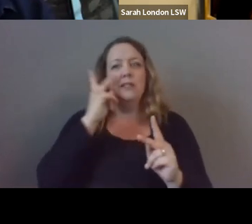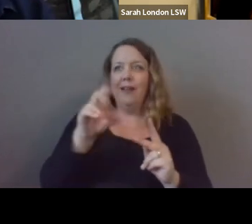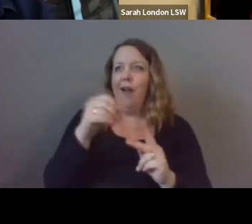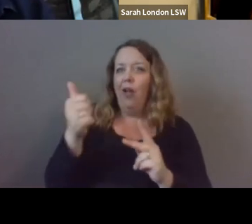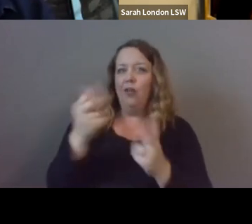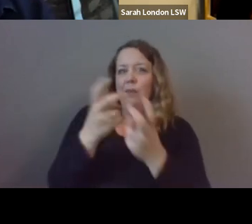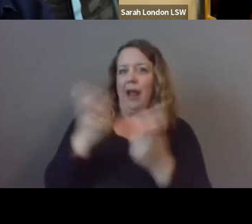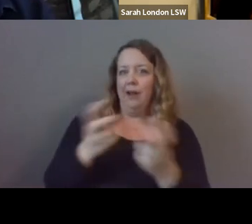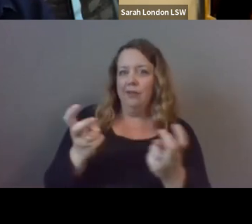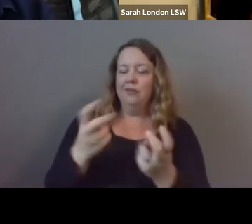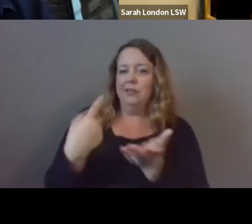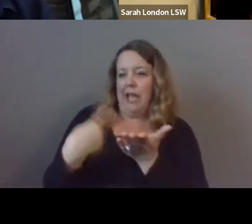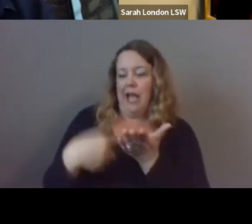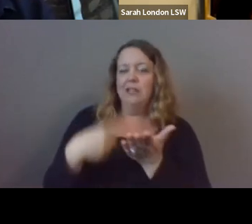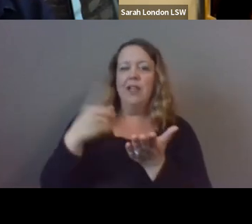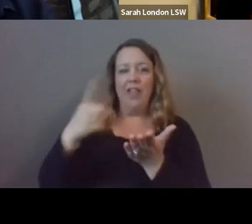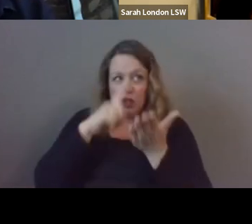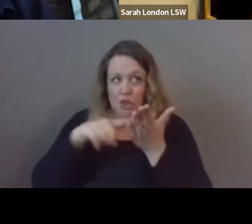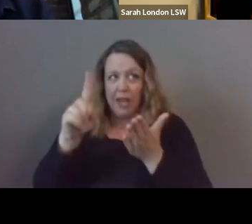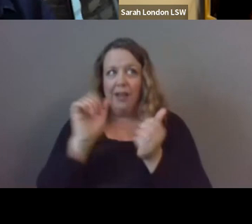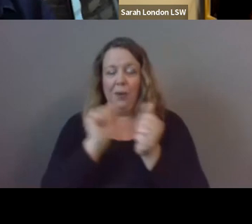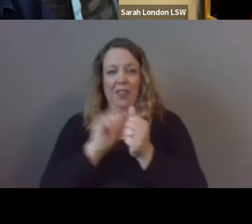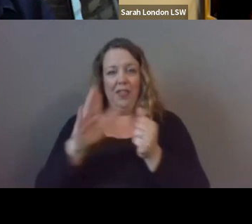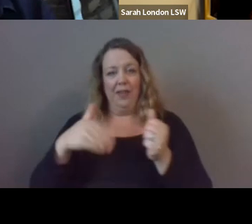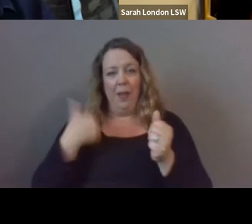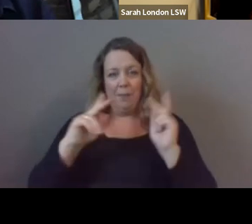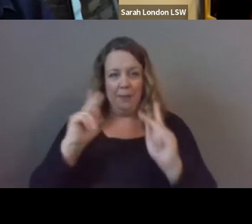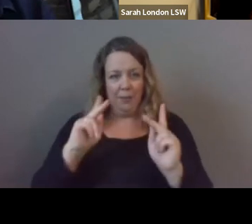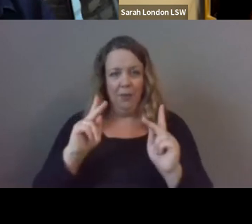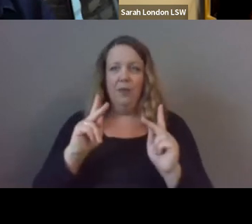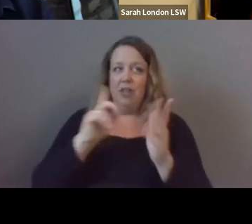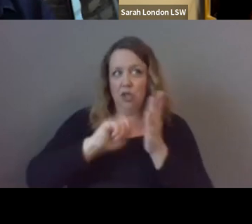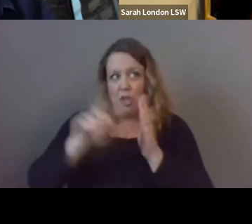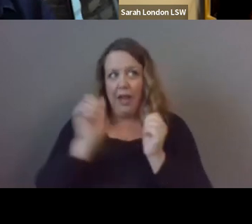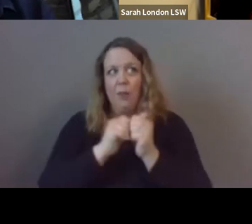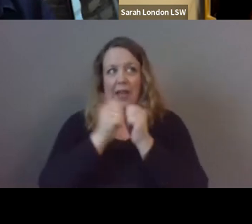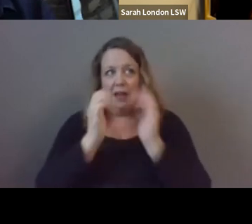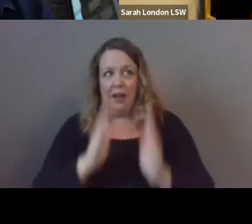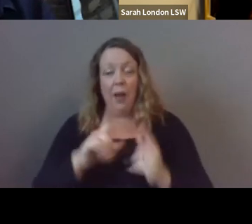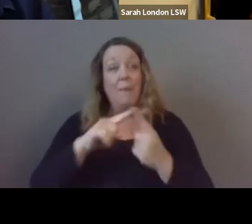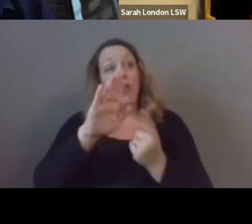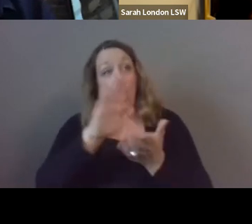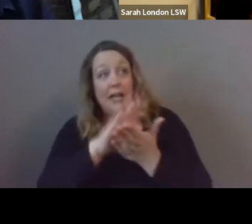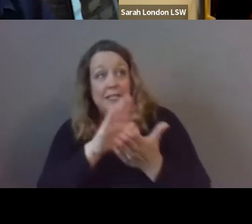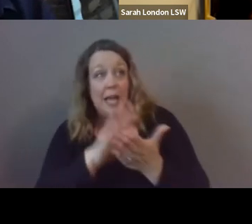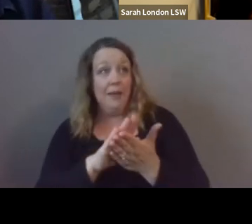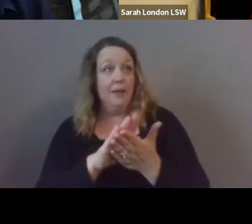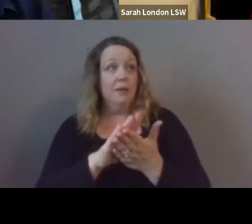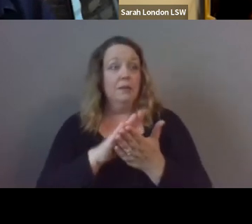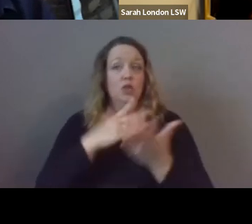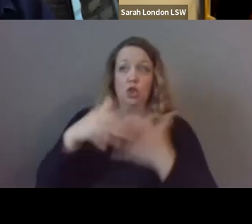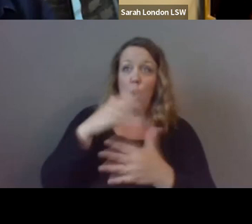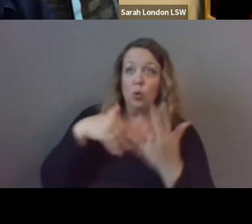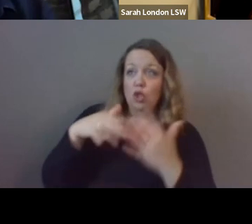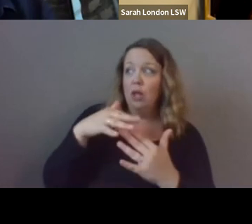how they check in with their with their young people and their athletes about their academics and what's going on socially with